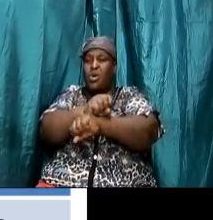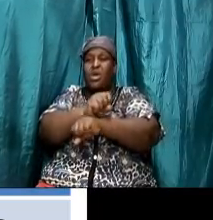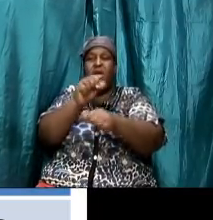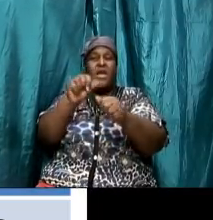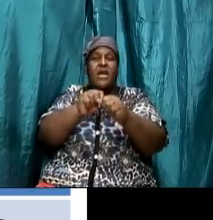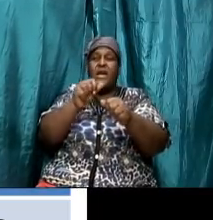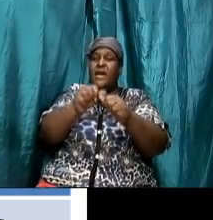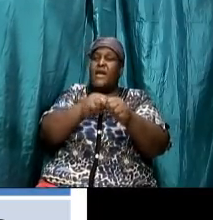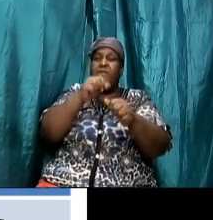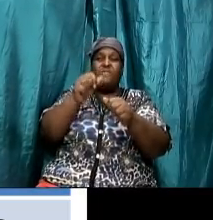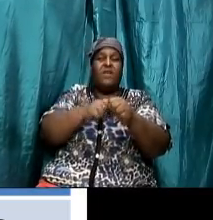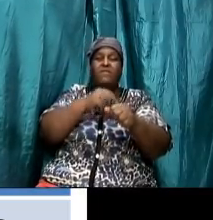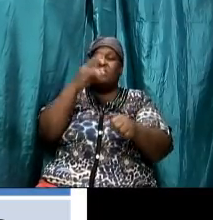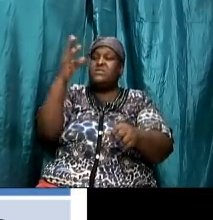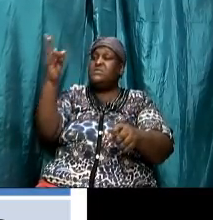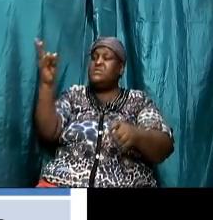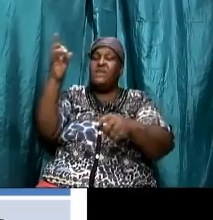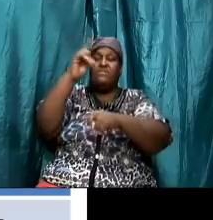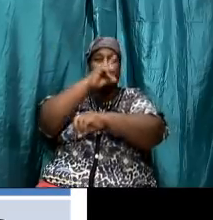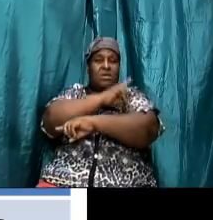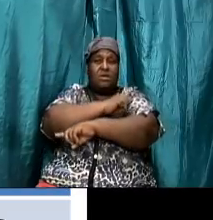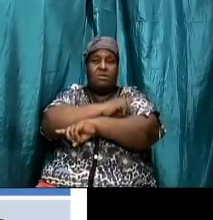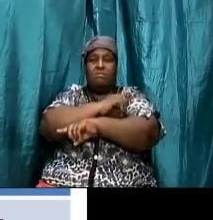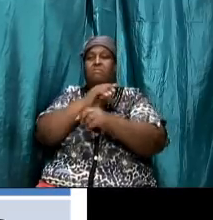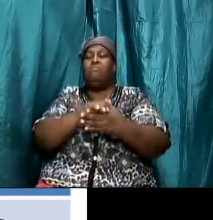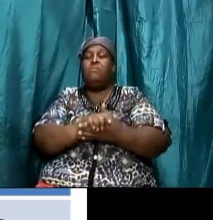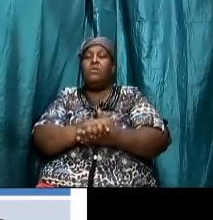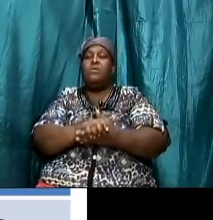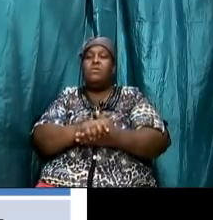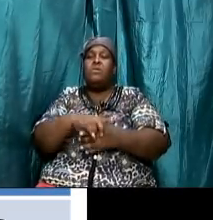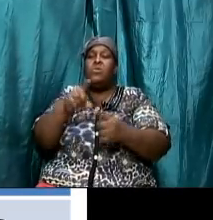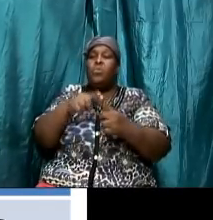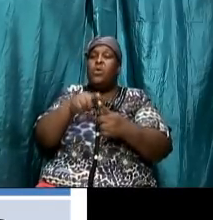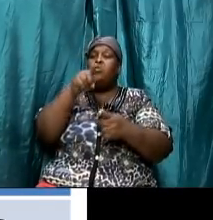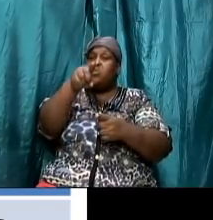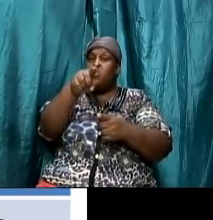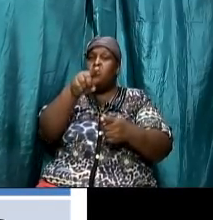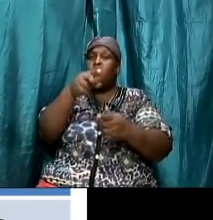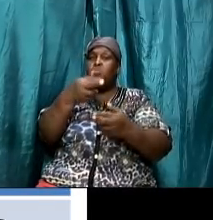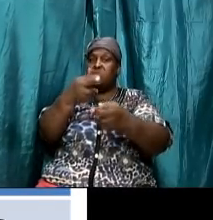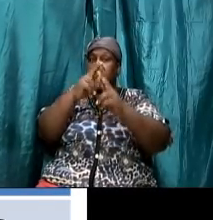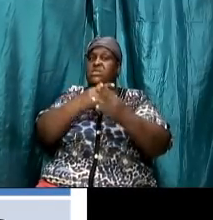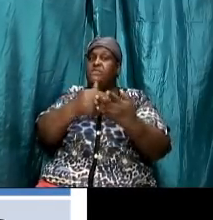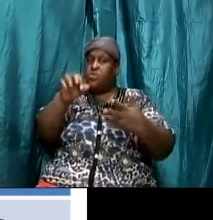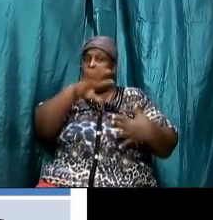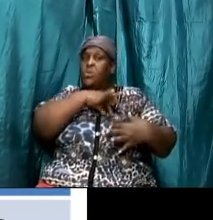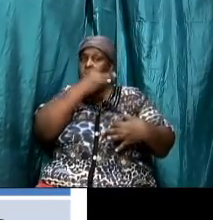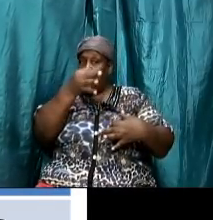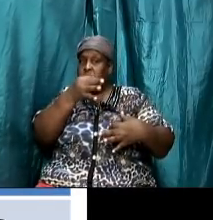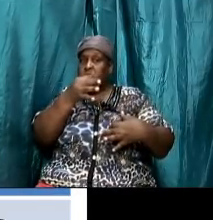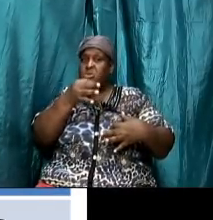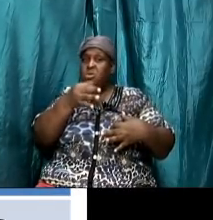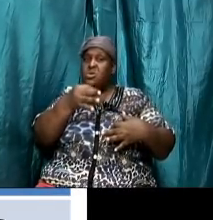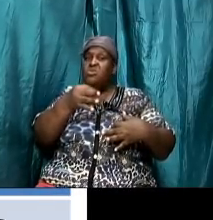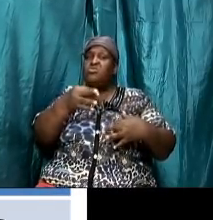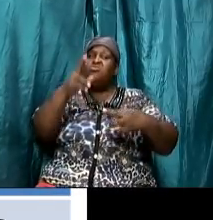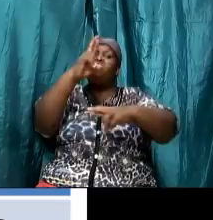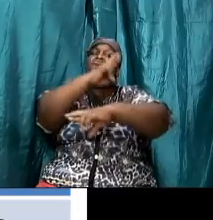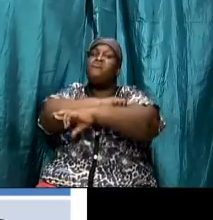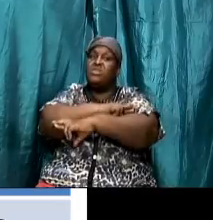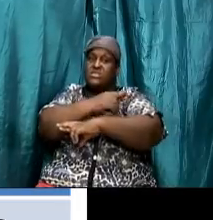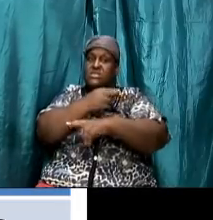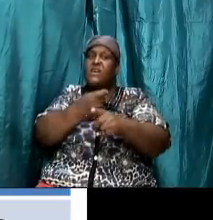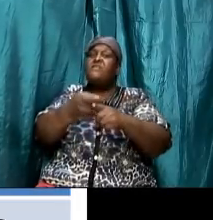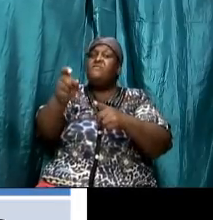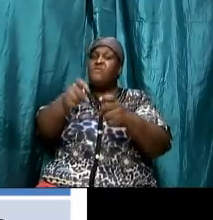day they work up to the sixth day and they rest on the seventh day but when you get the holy ghost my god you rest from sin and let me